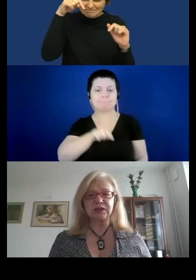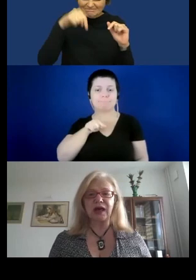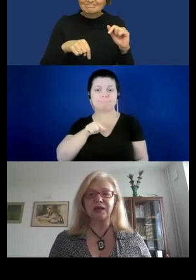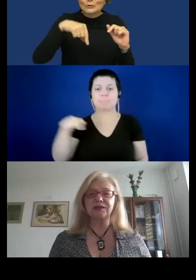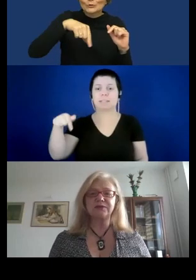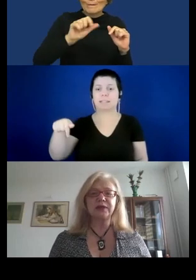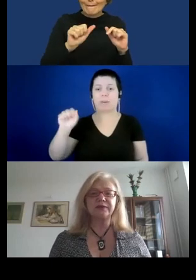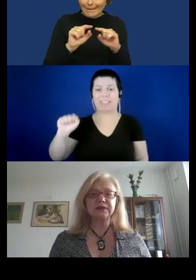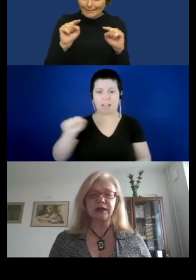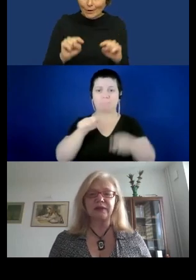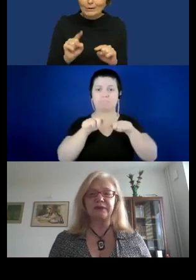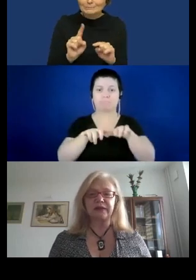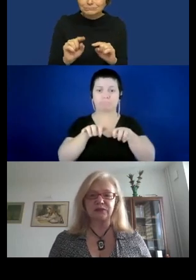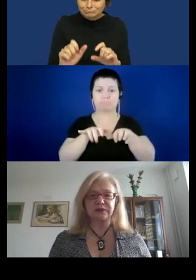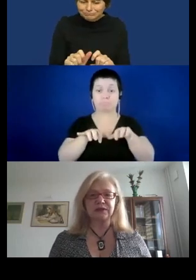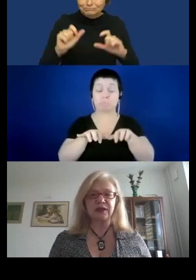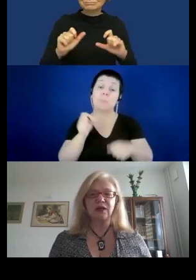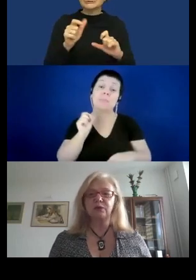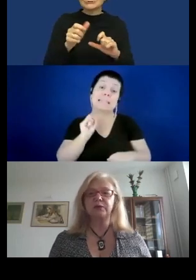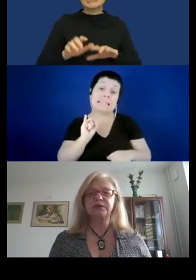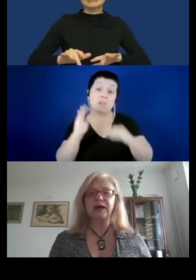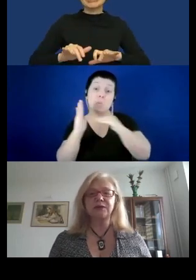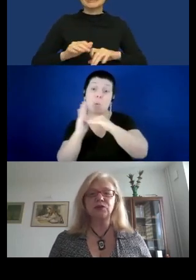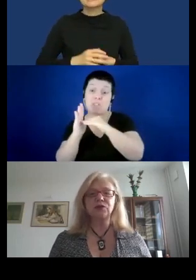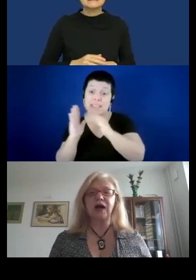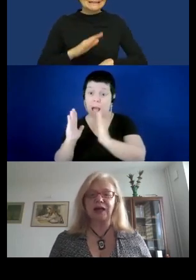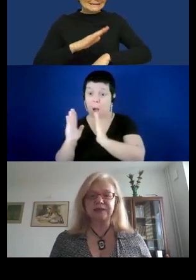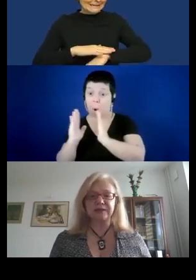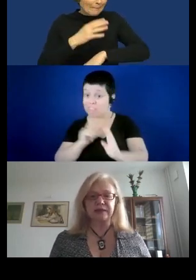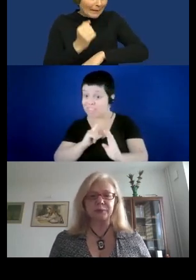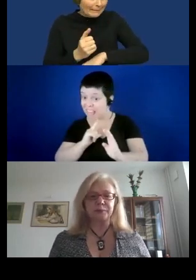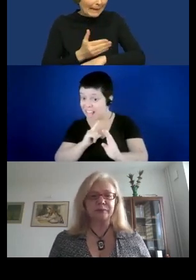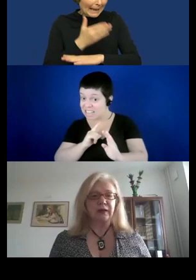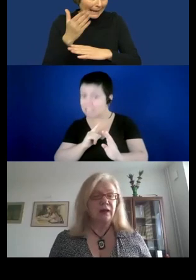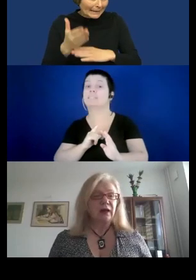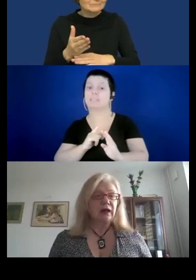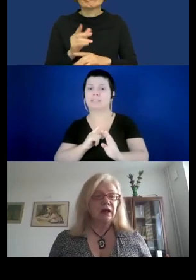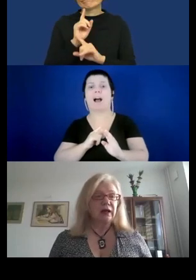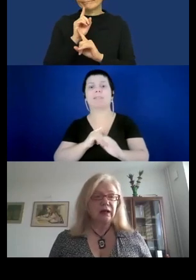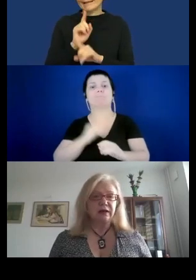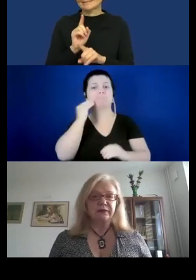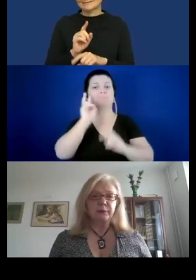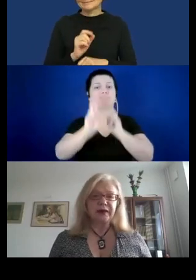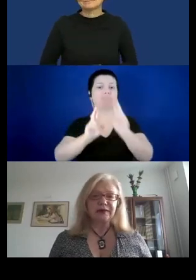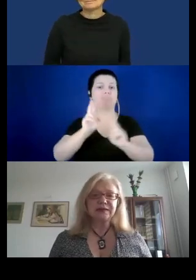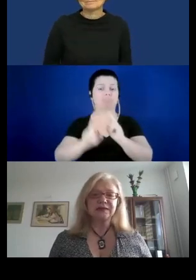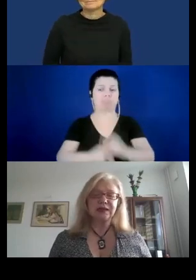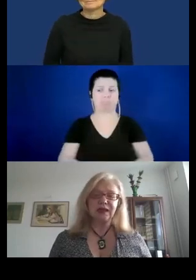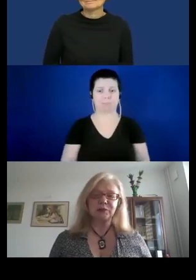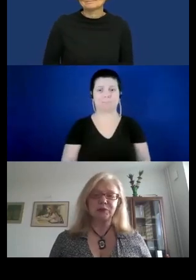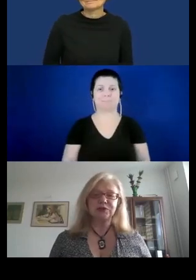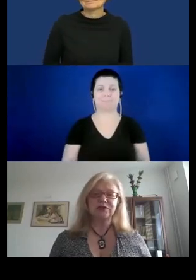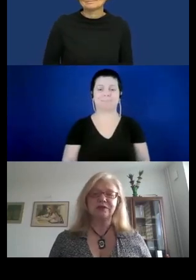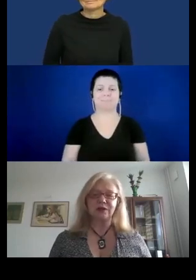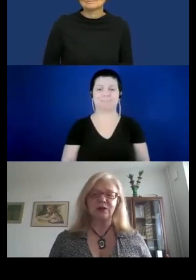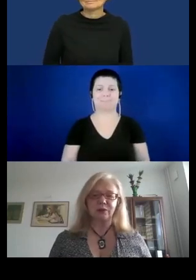session, and if we have time at the end of it, we will try to answer them. The panelists can